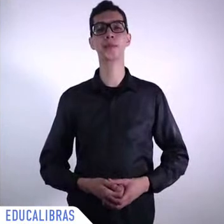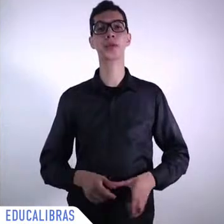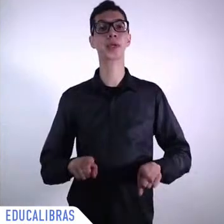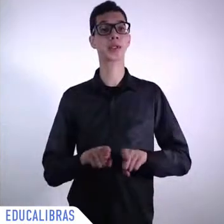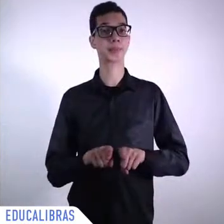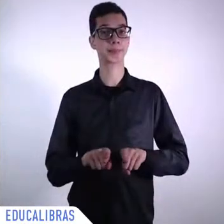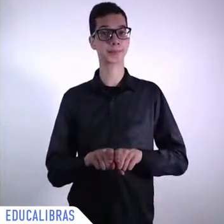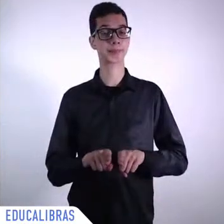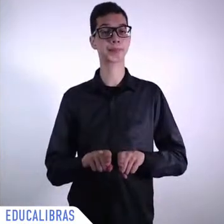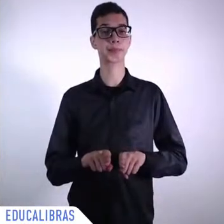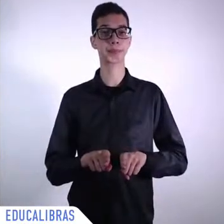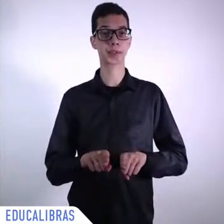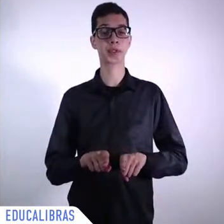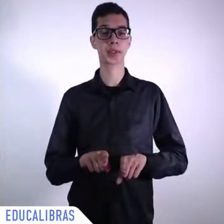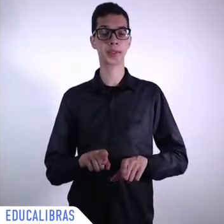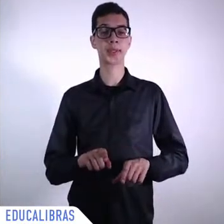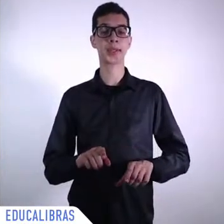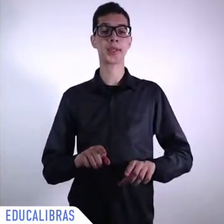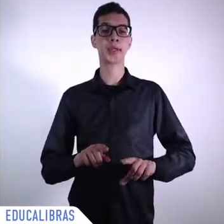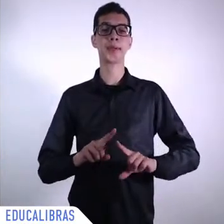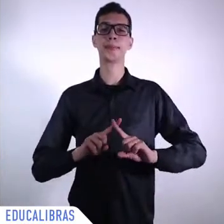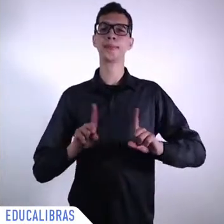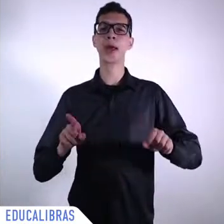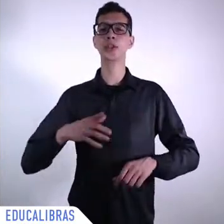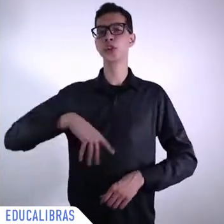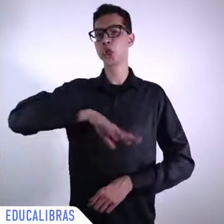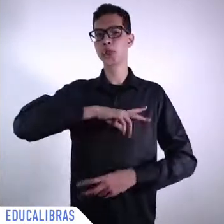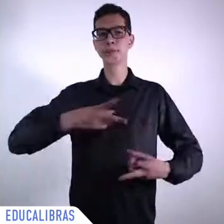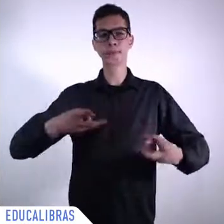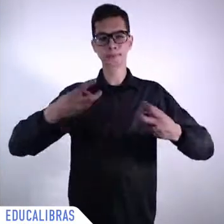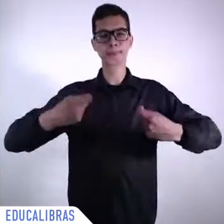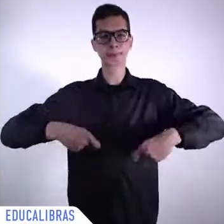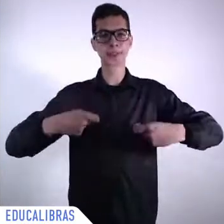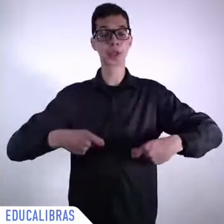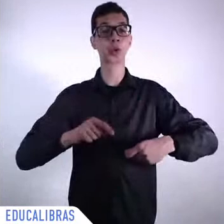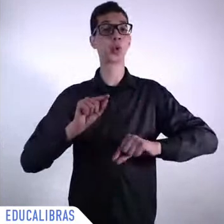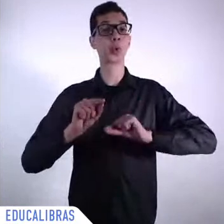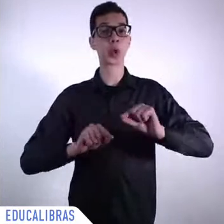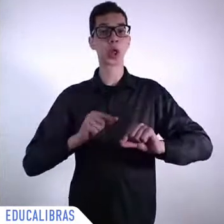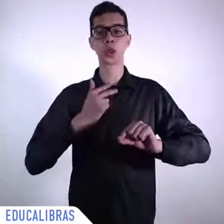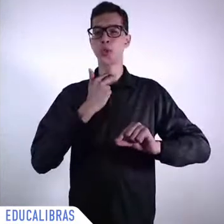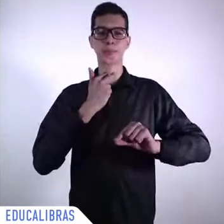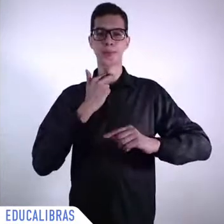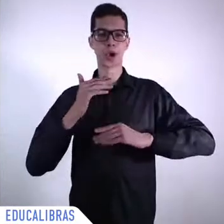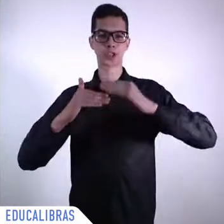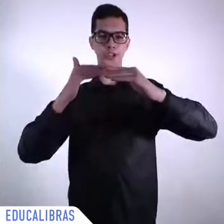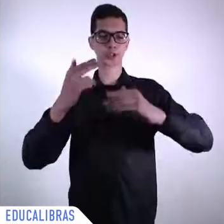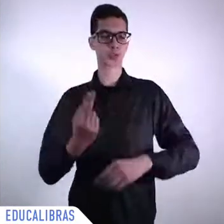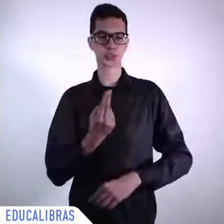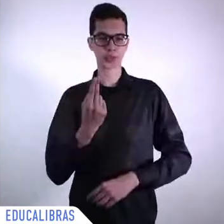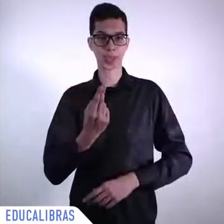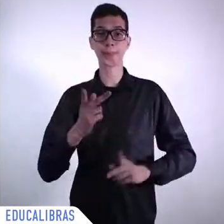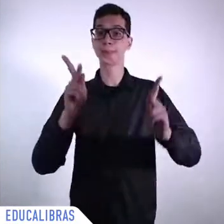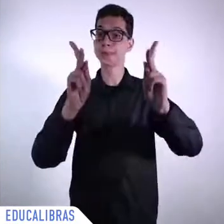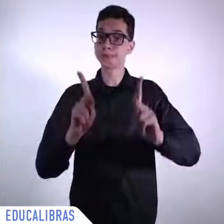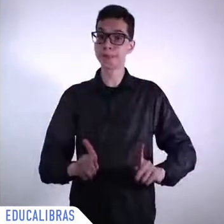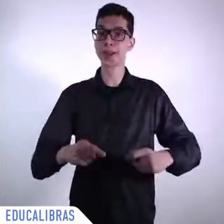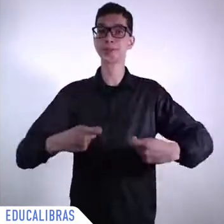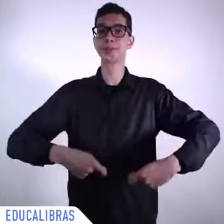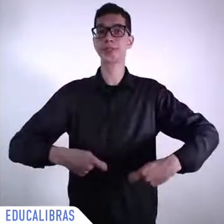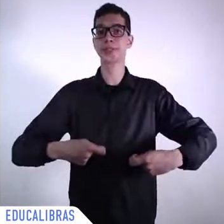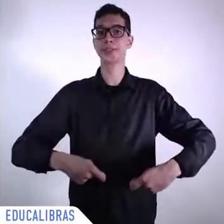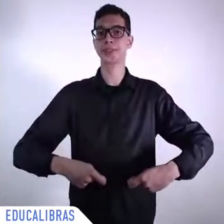without peace. And there is one aspect which has not been dealt with sufficient emphasis, in my opinion, although